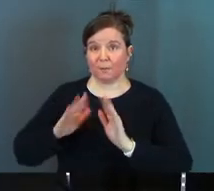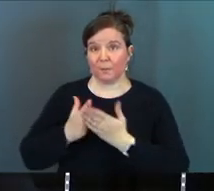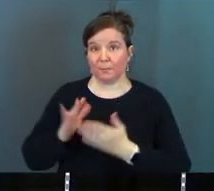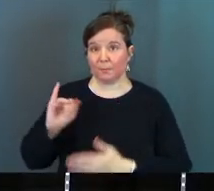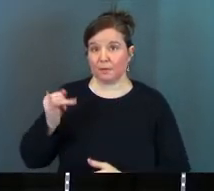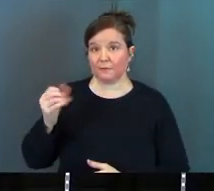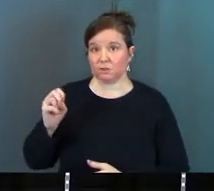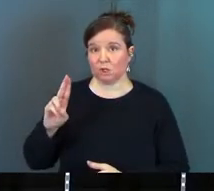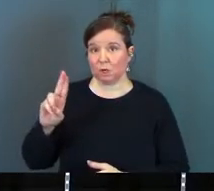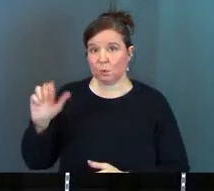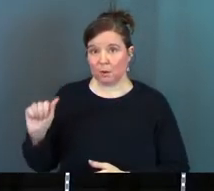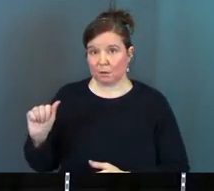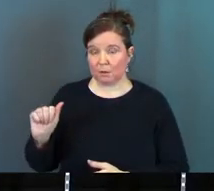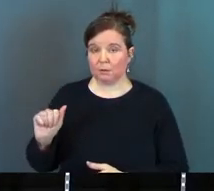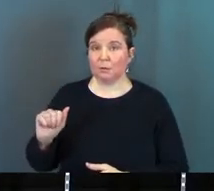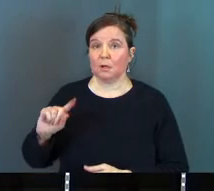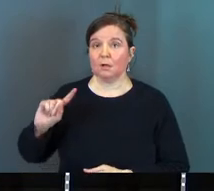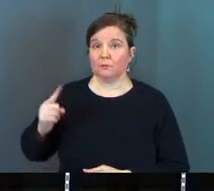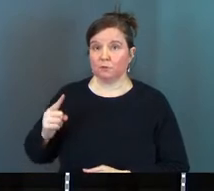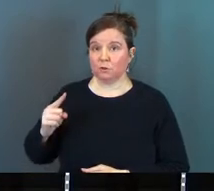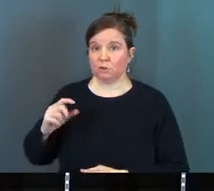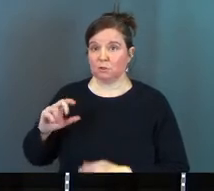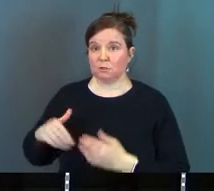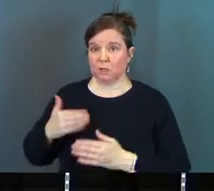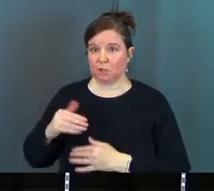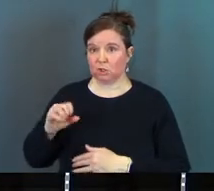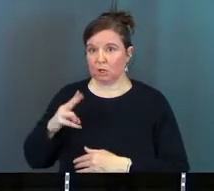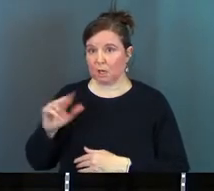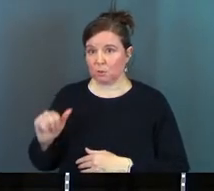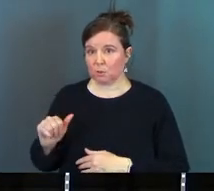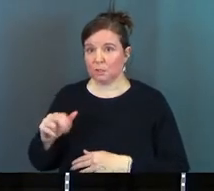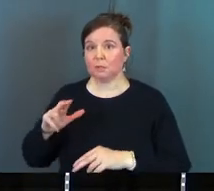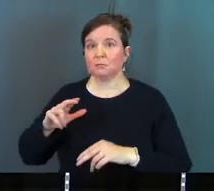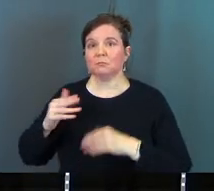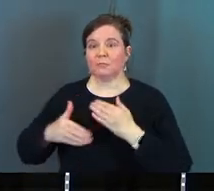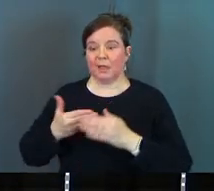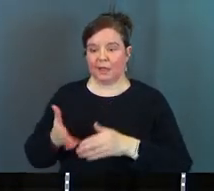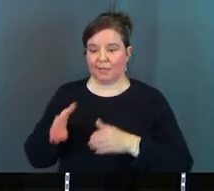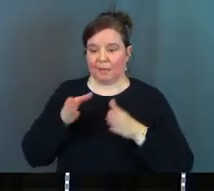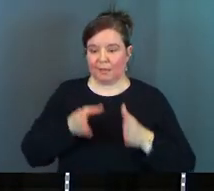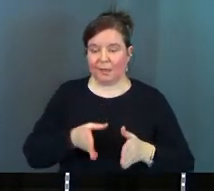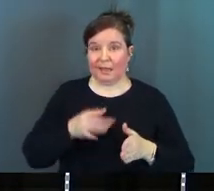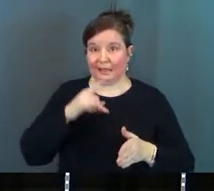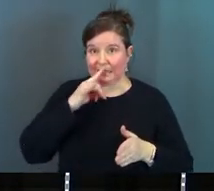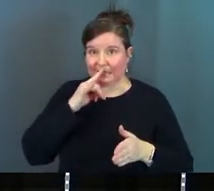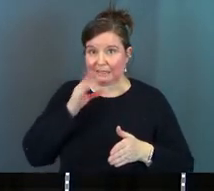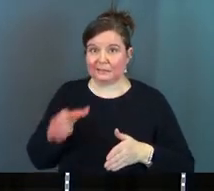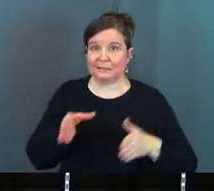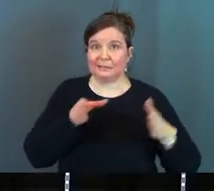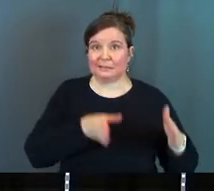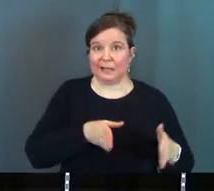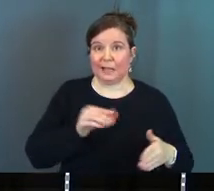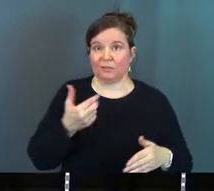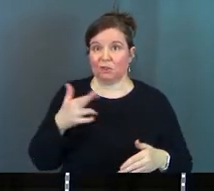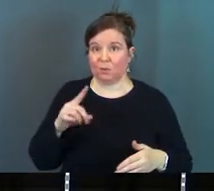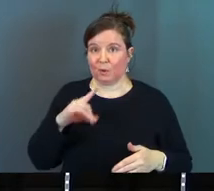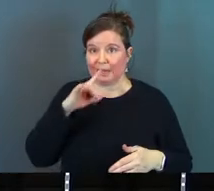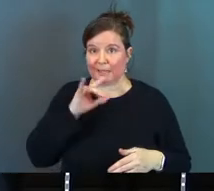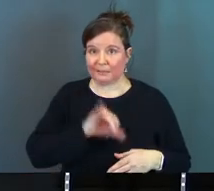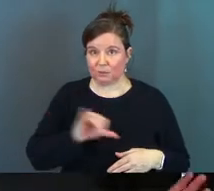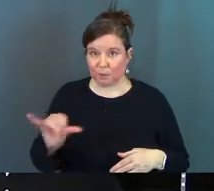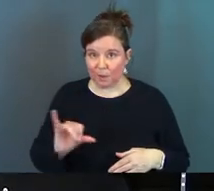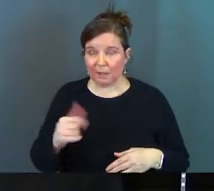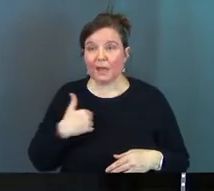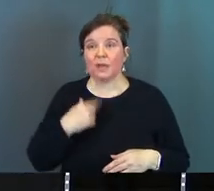book of Joshua. One generation, Joshua's generation, the generation after him, the kids, and then the grandkids as